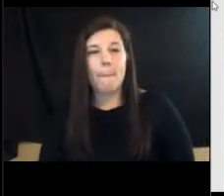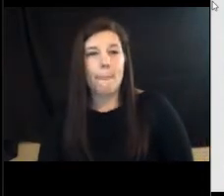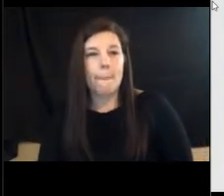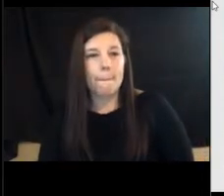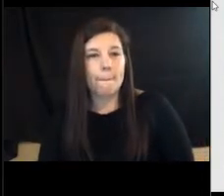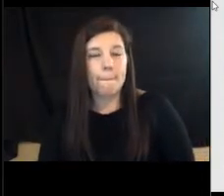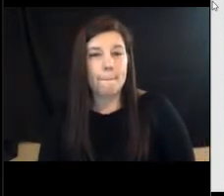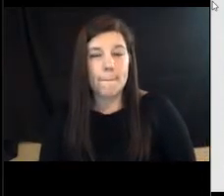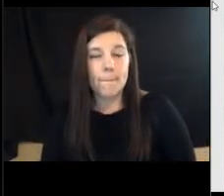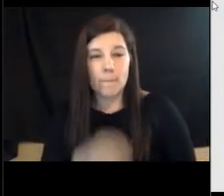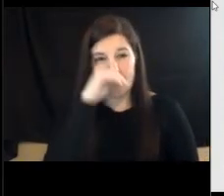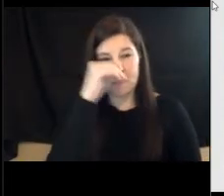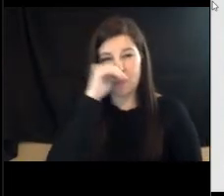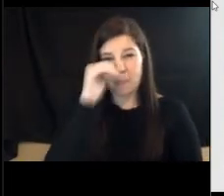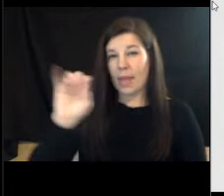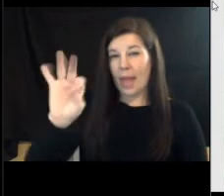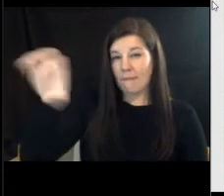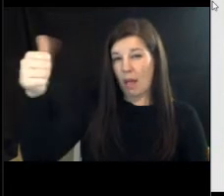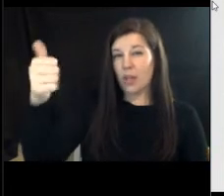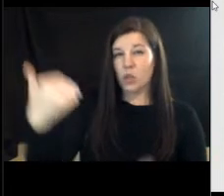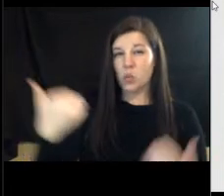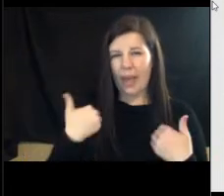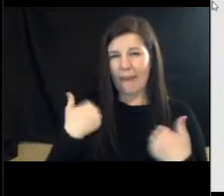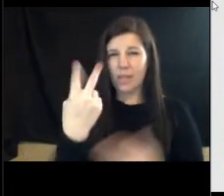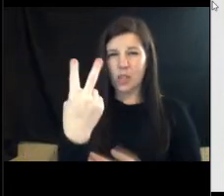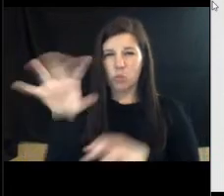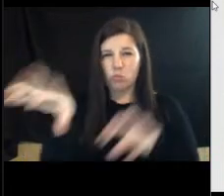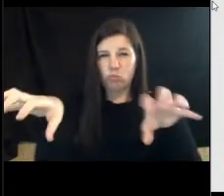And if there's anybody else, we do have two podiums, one on each side.